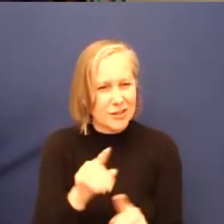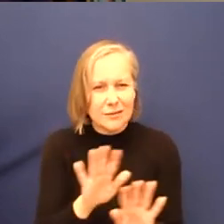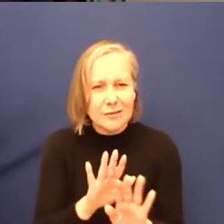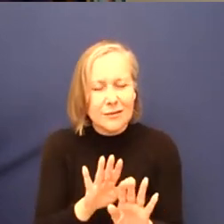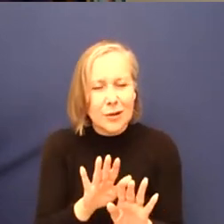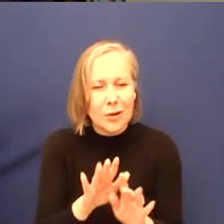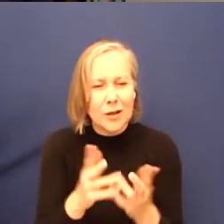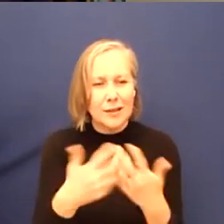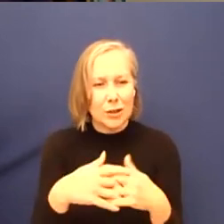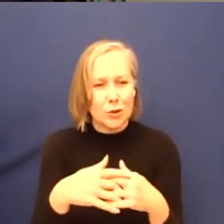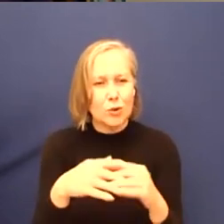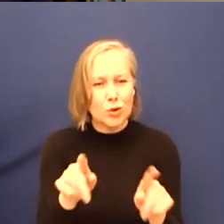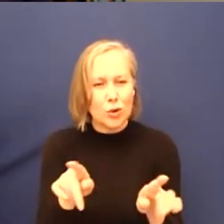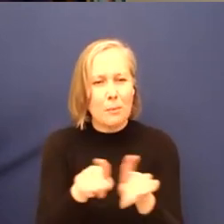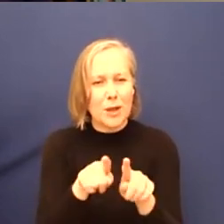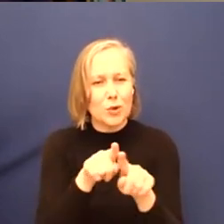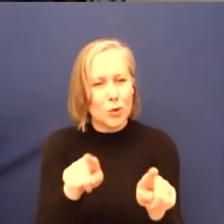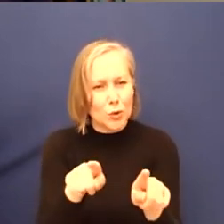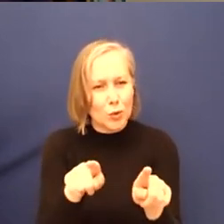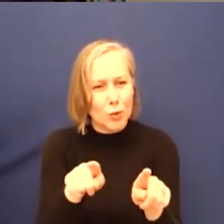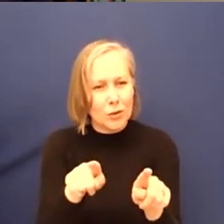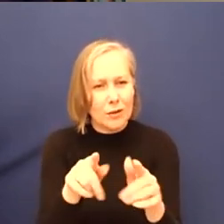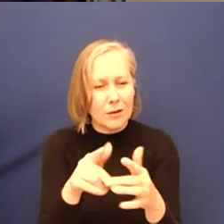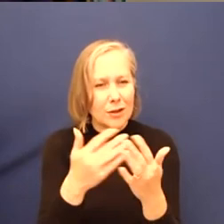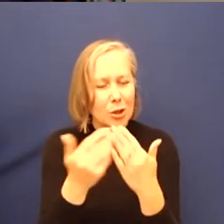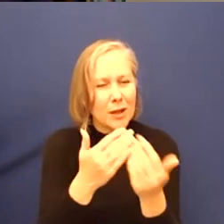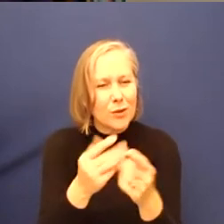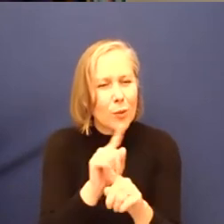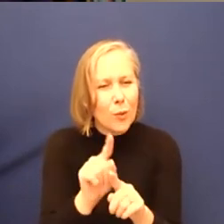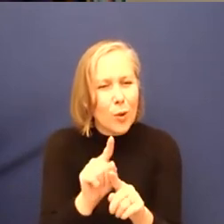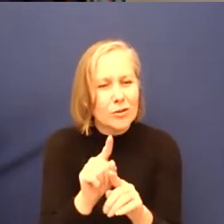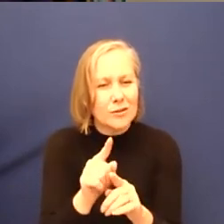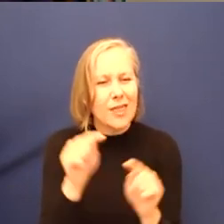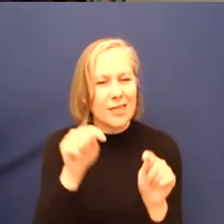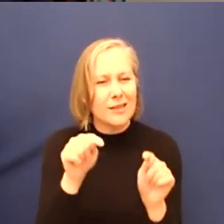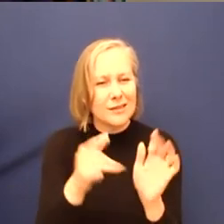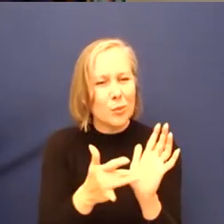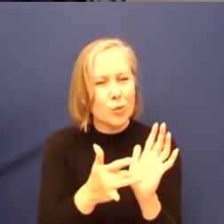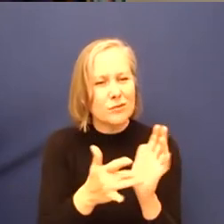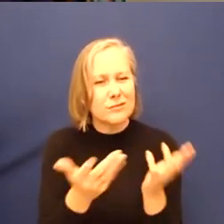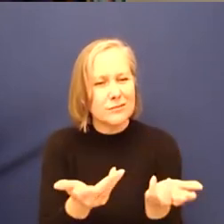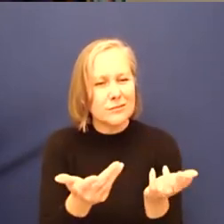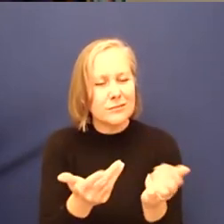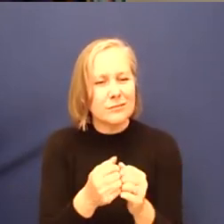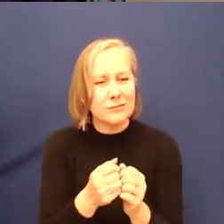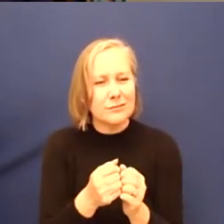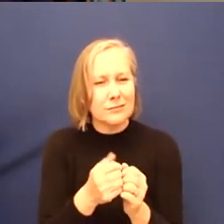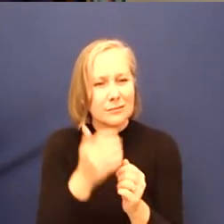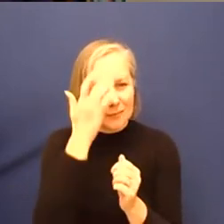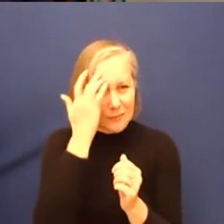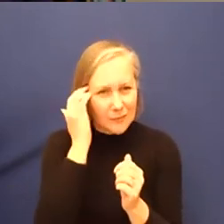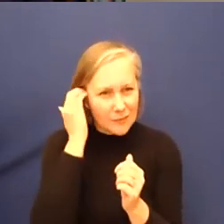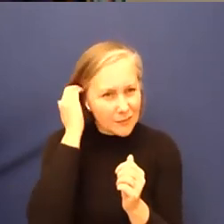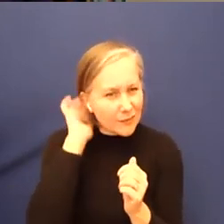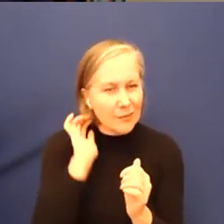meet you, meet everyone where they are at. That actually is indicative of something being good.